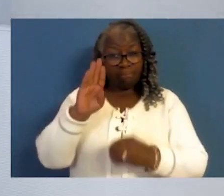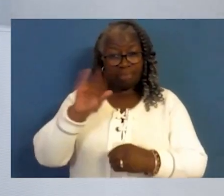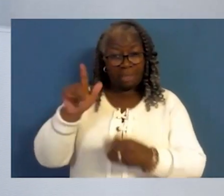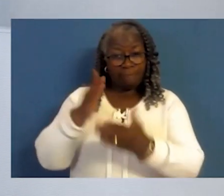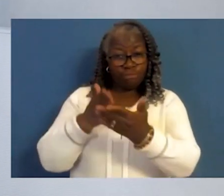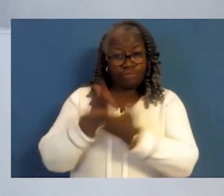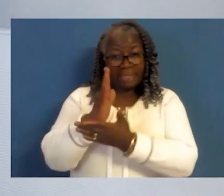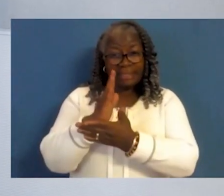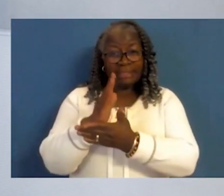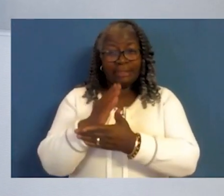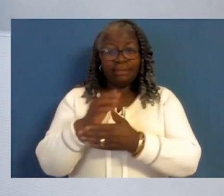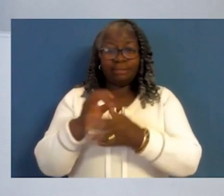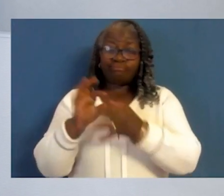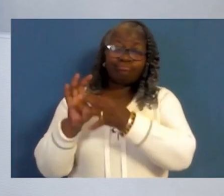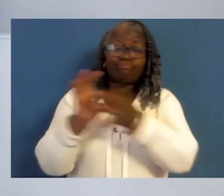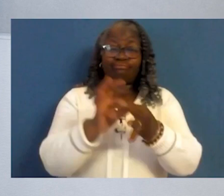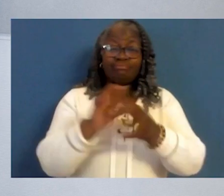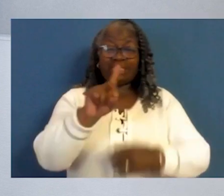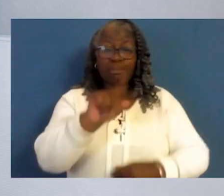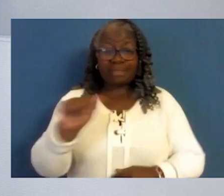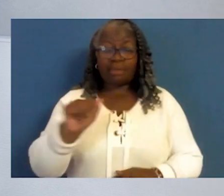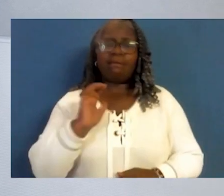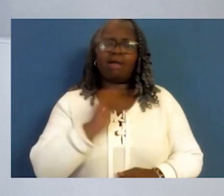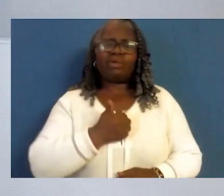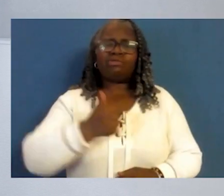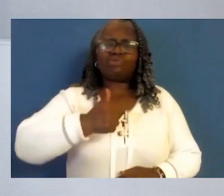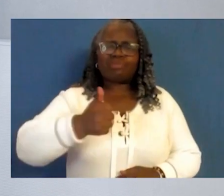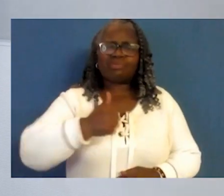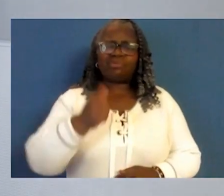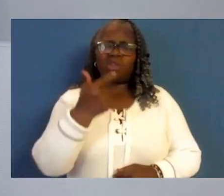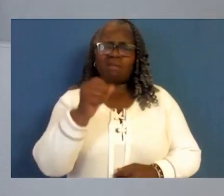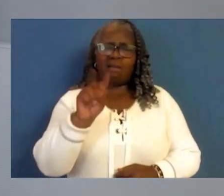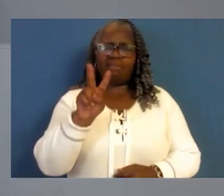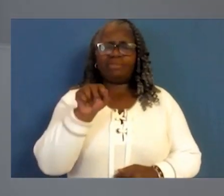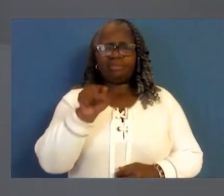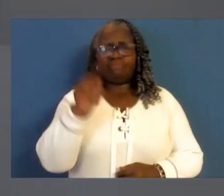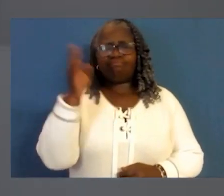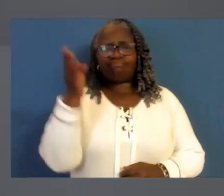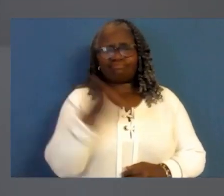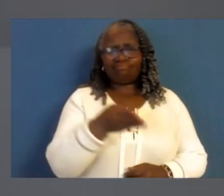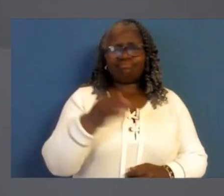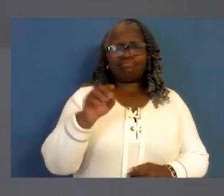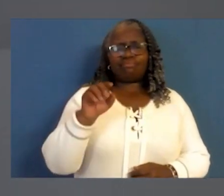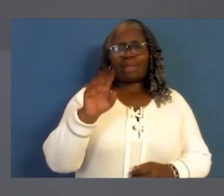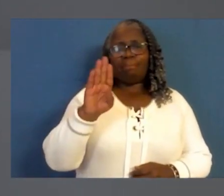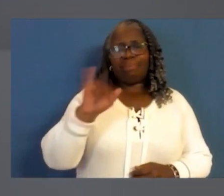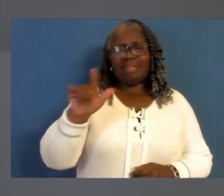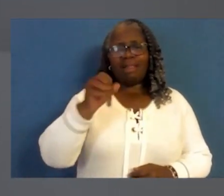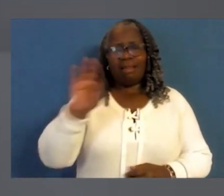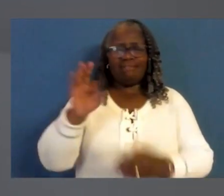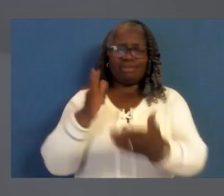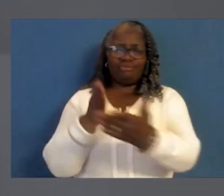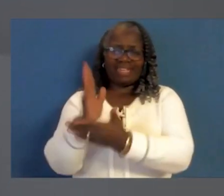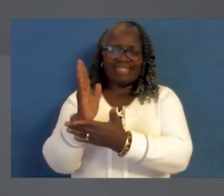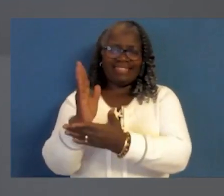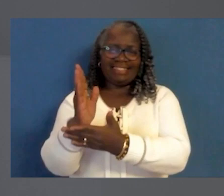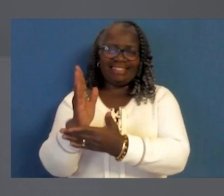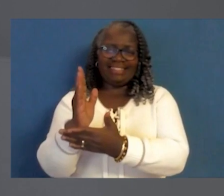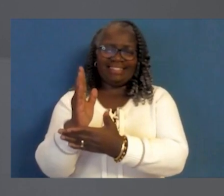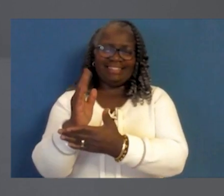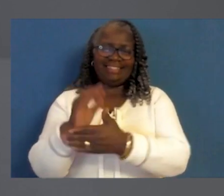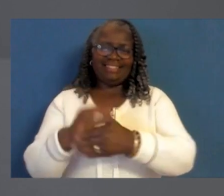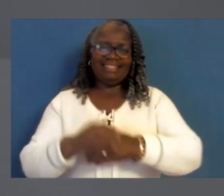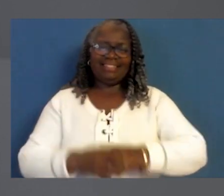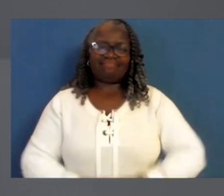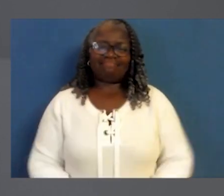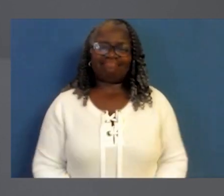To learn more about the Bill of Rights for airline passengers with disabilities, visit transportation.gov slash disability Bill of Rights. to